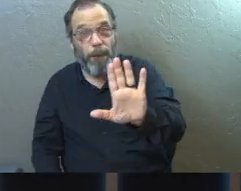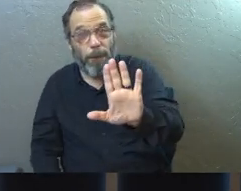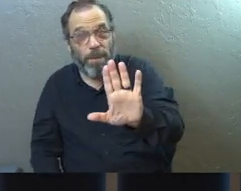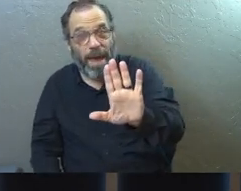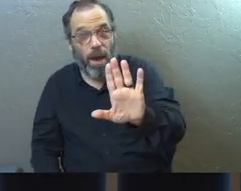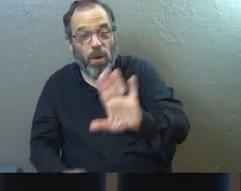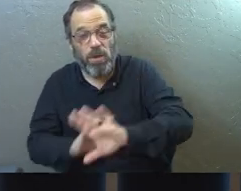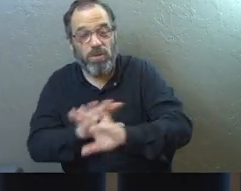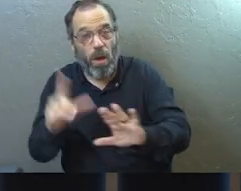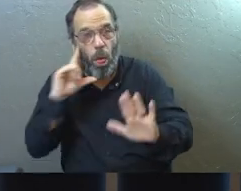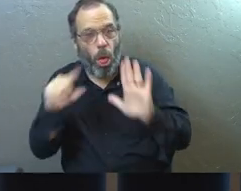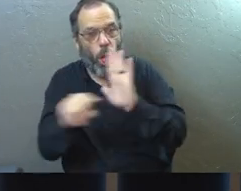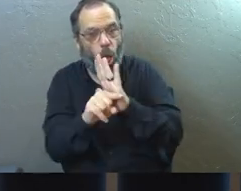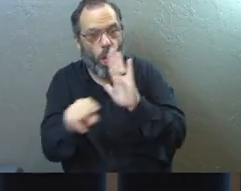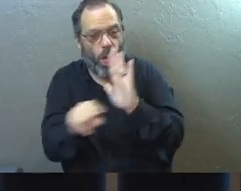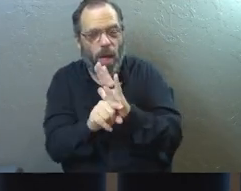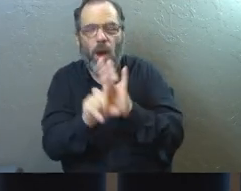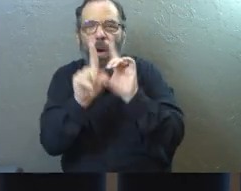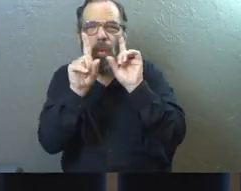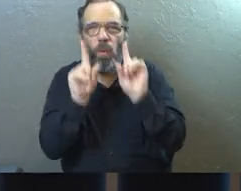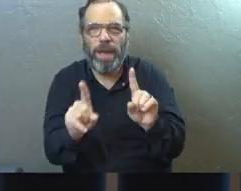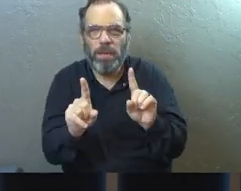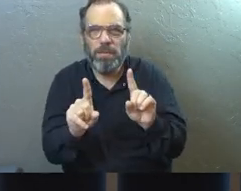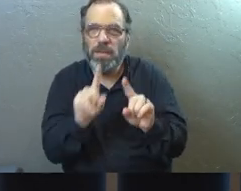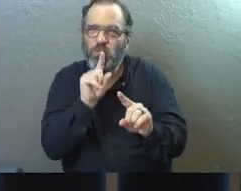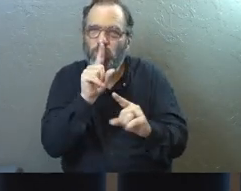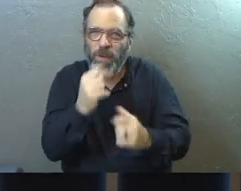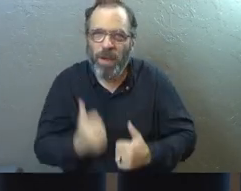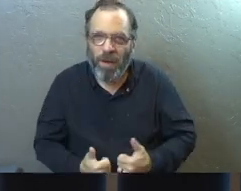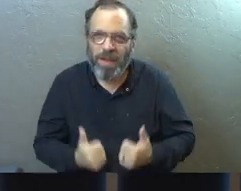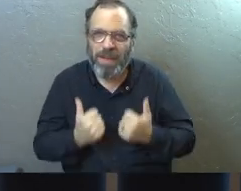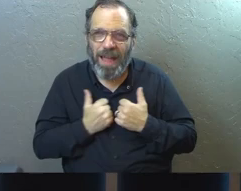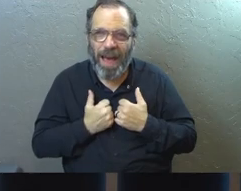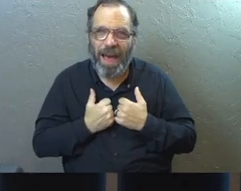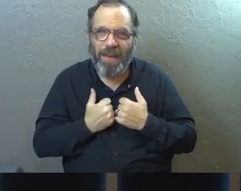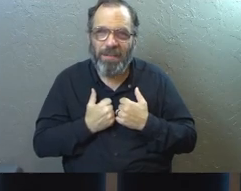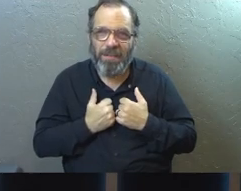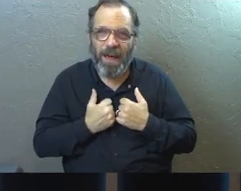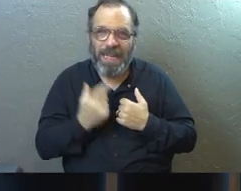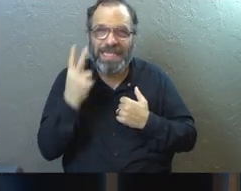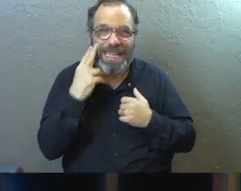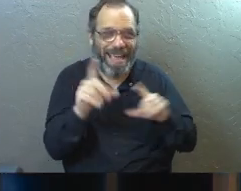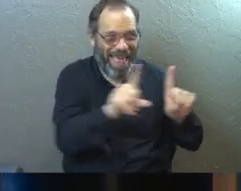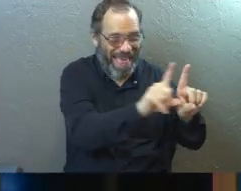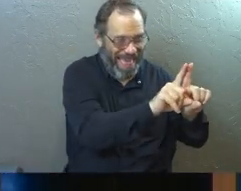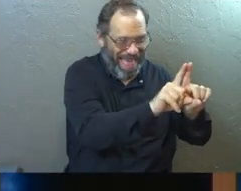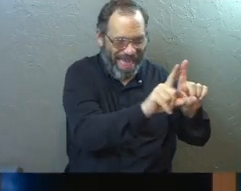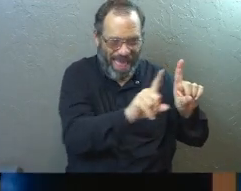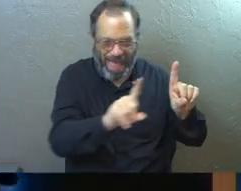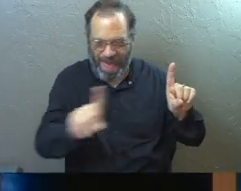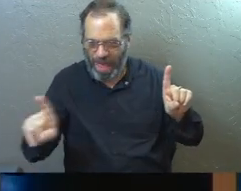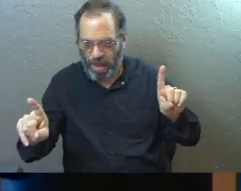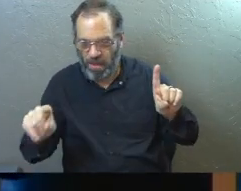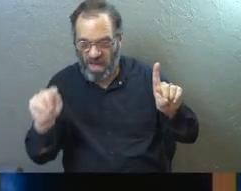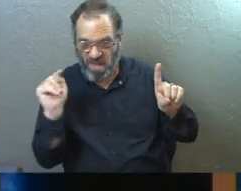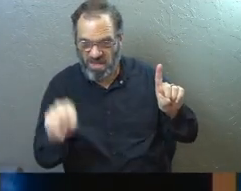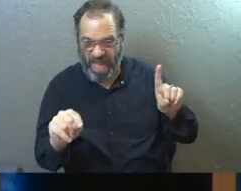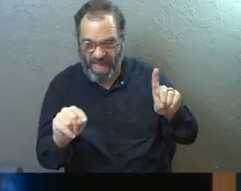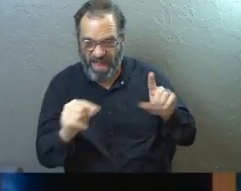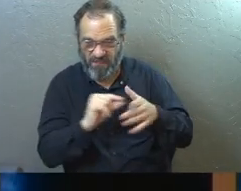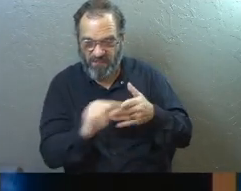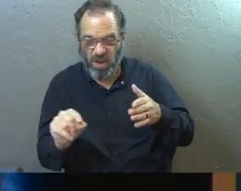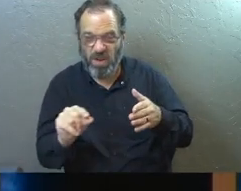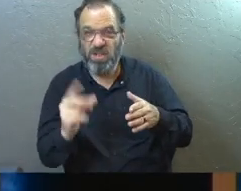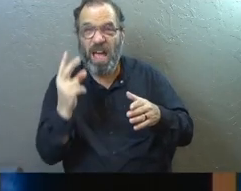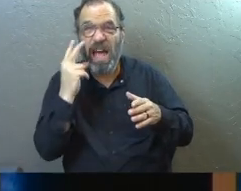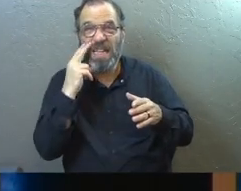not to beat us up, but it's to invite us into reality. Look how far you've fallen. And also the key to that little phrase